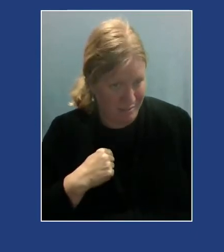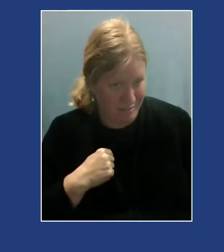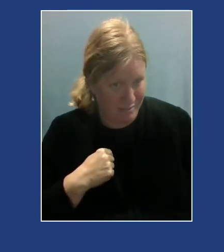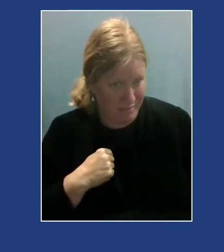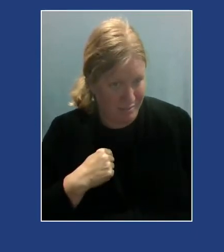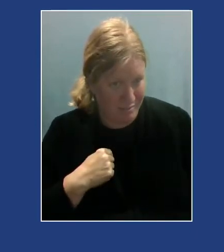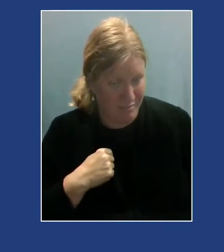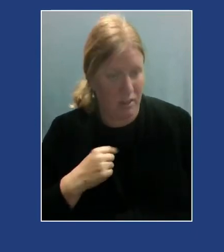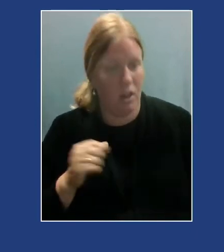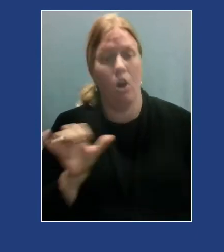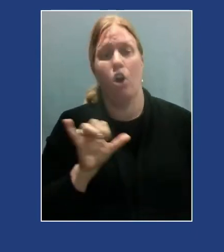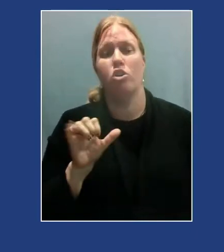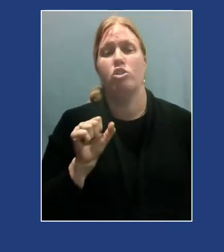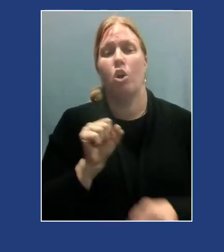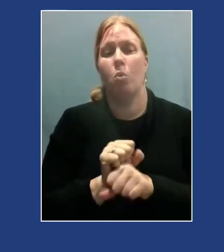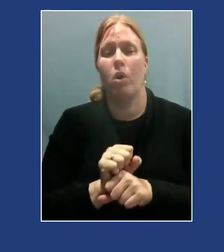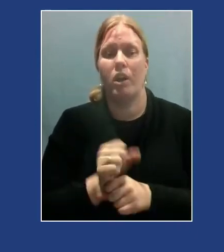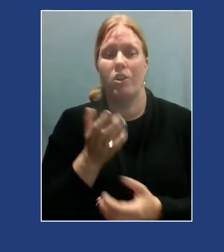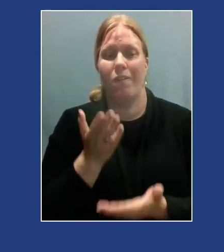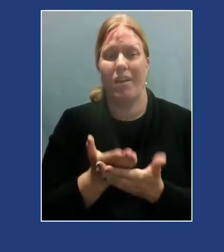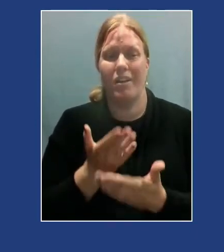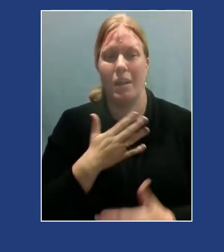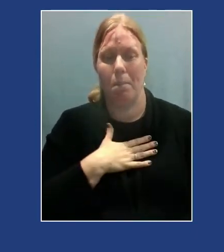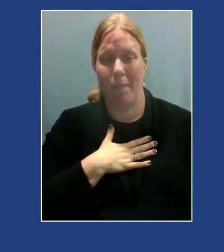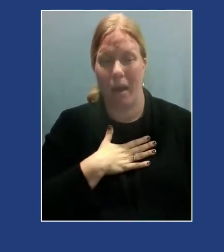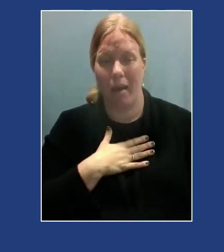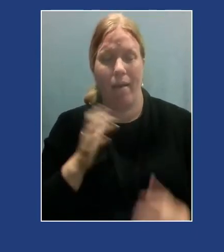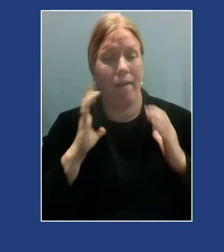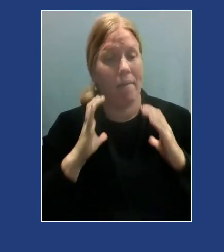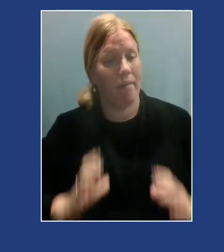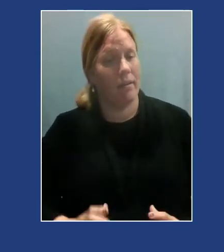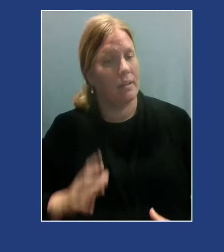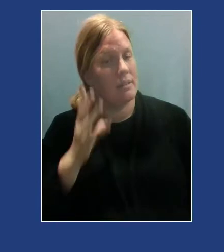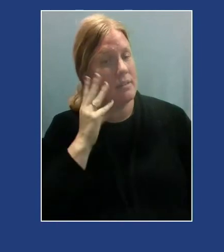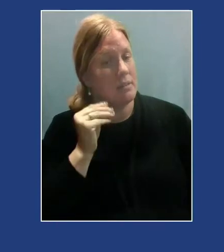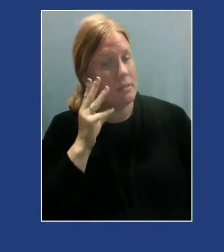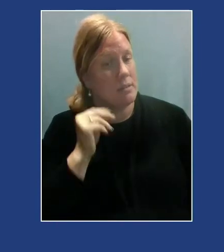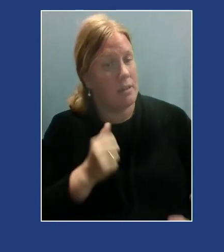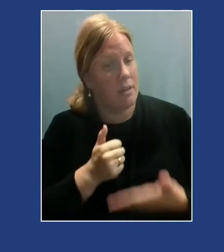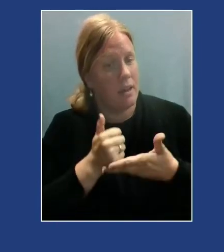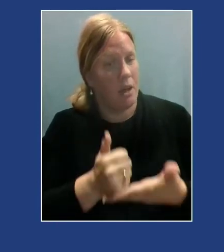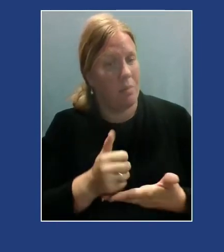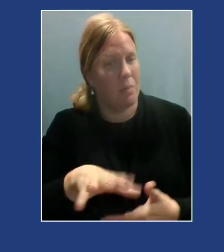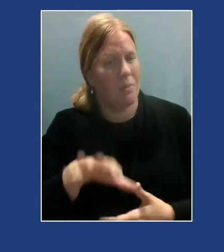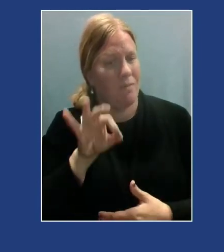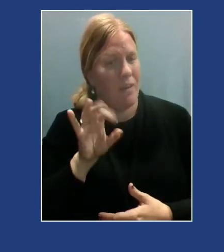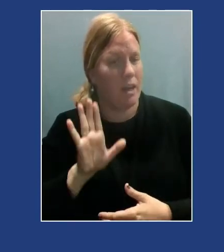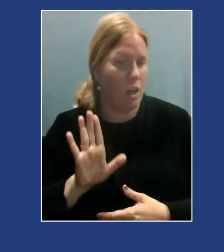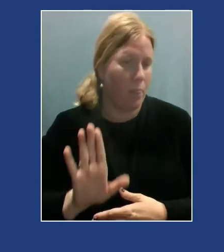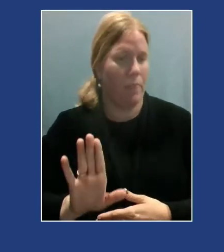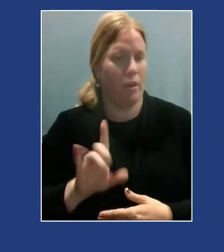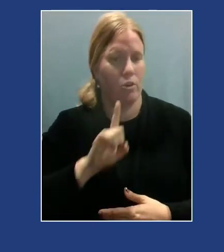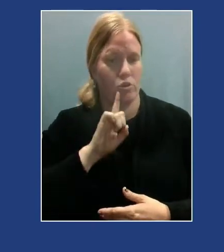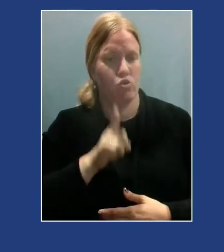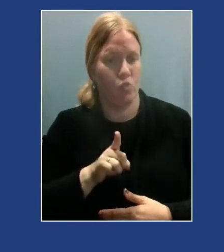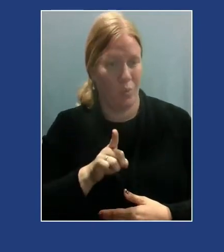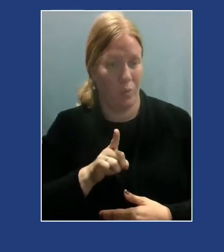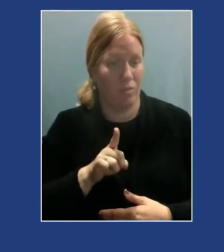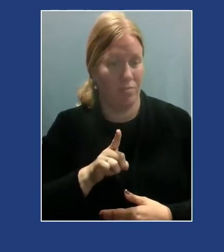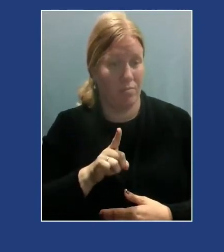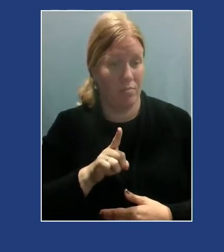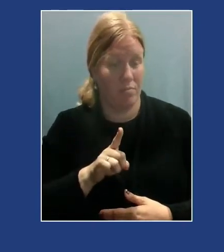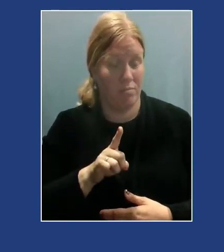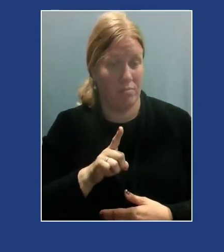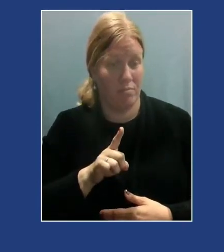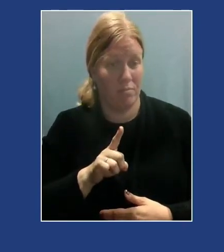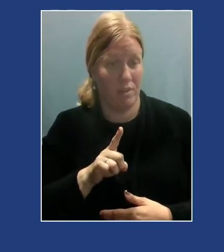also working to validate my client's experiences and helping them find their kernel of truth and operating from